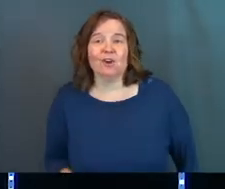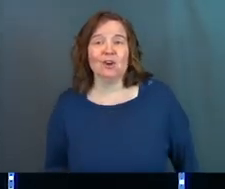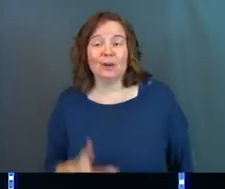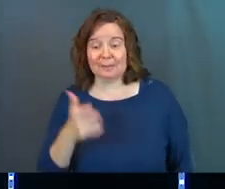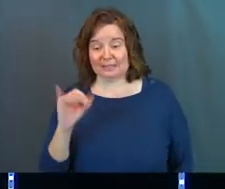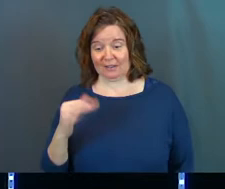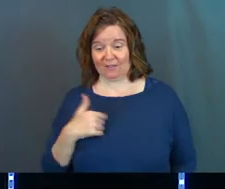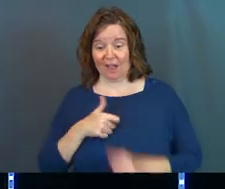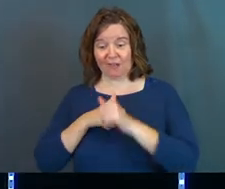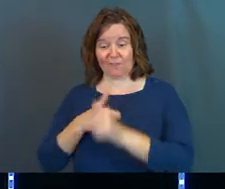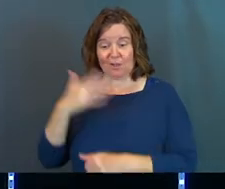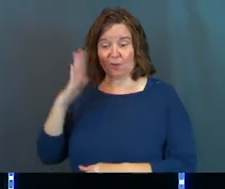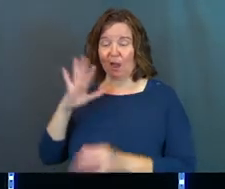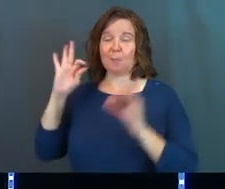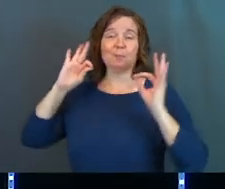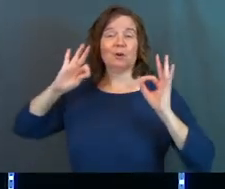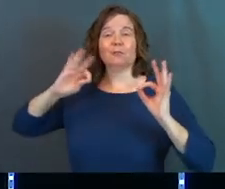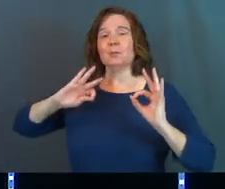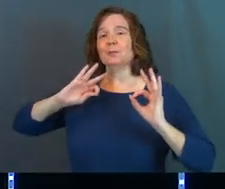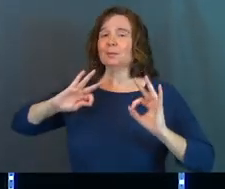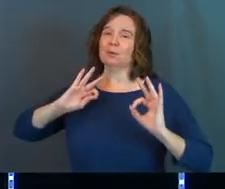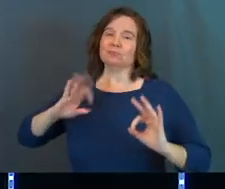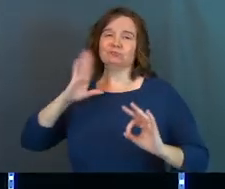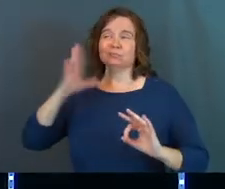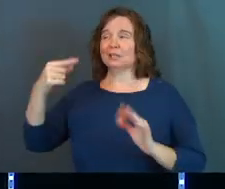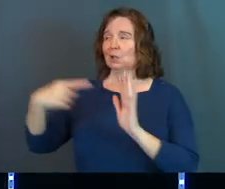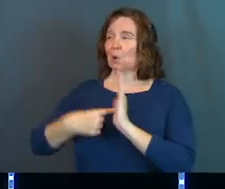Because if I've followed God, then he owes me.